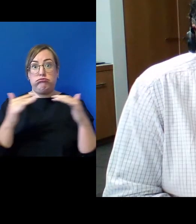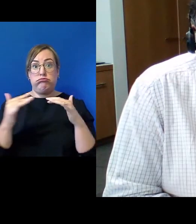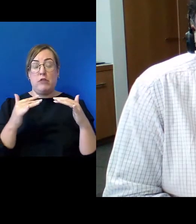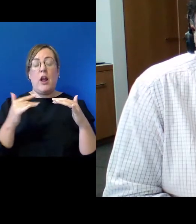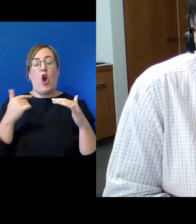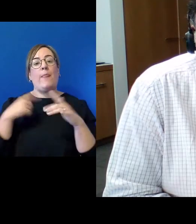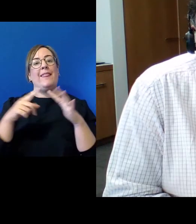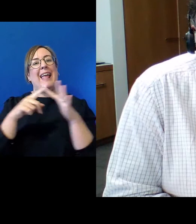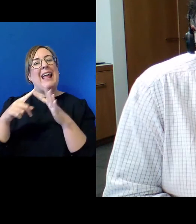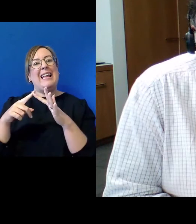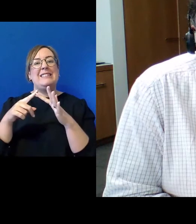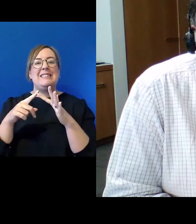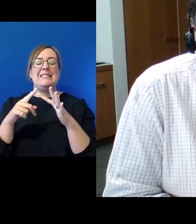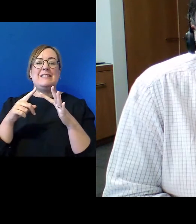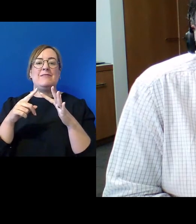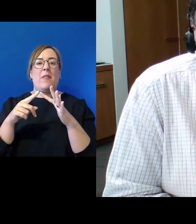Coast,